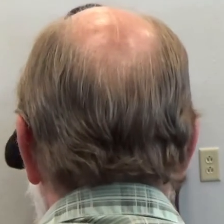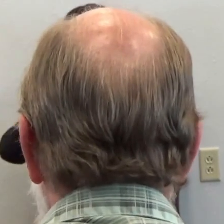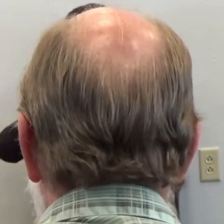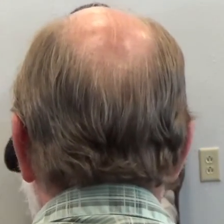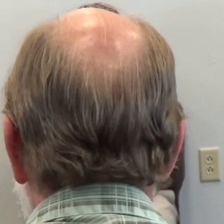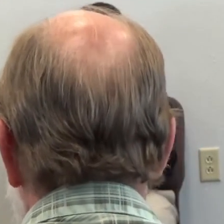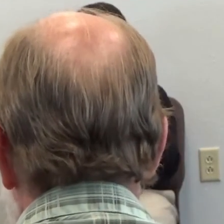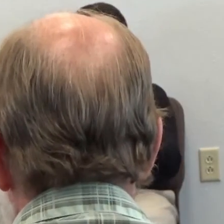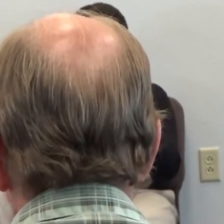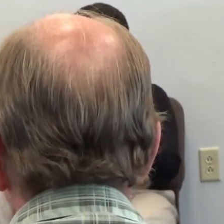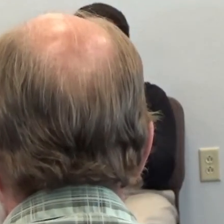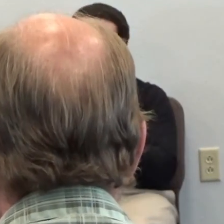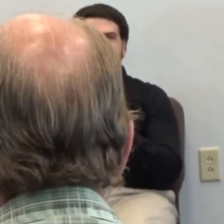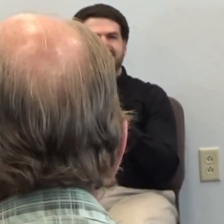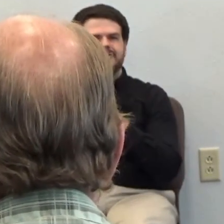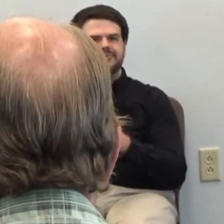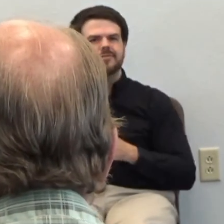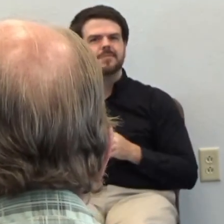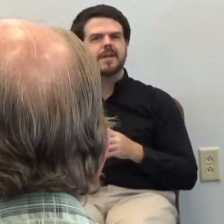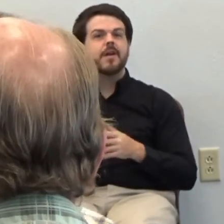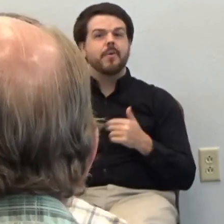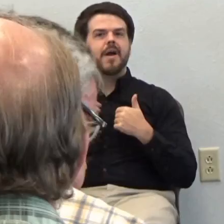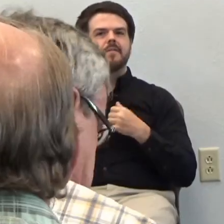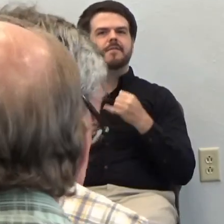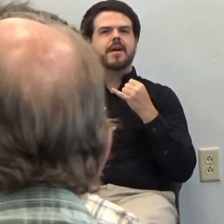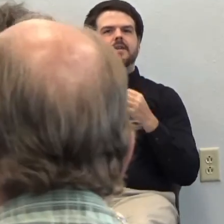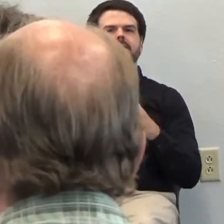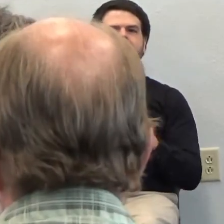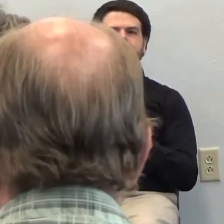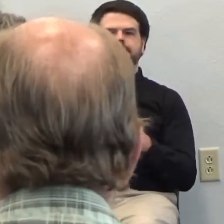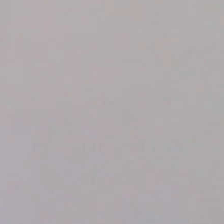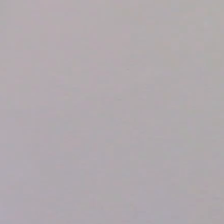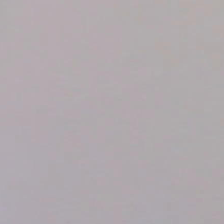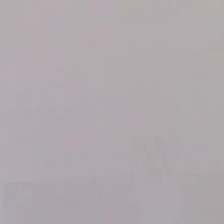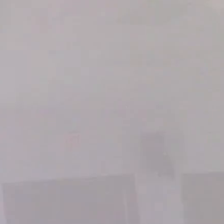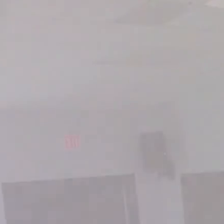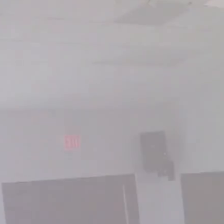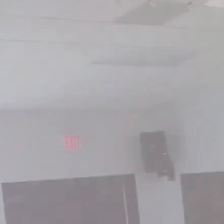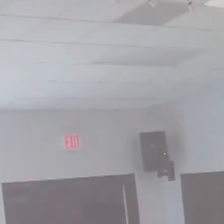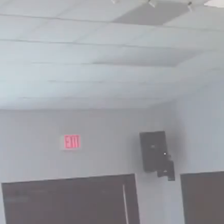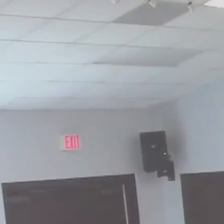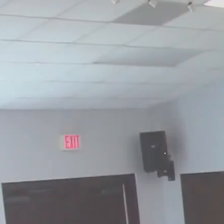and then we will have our hymn let's pray to God